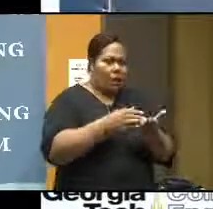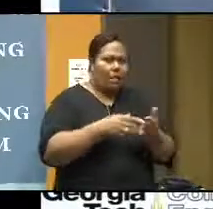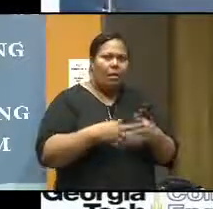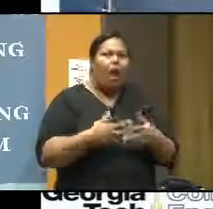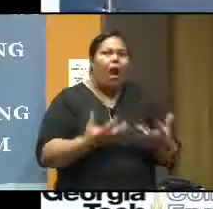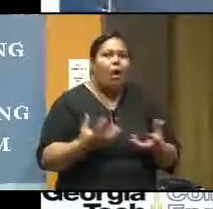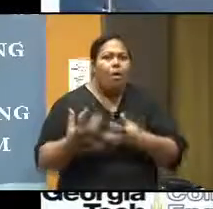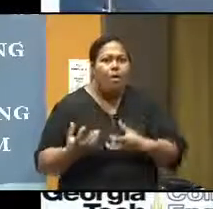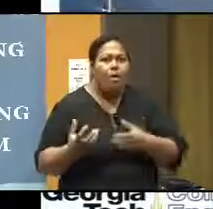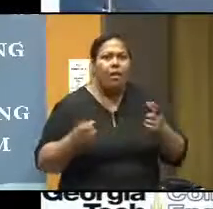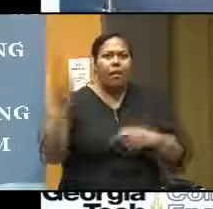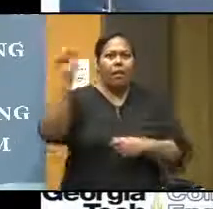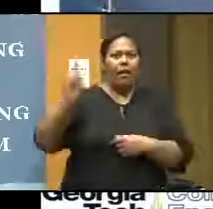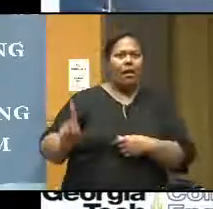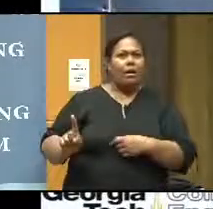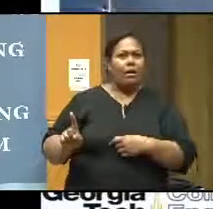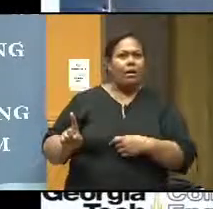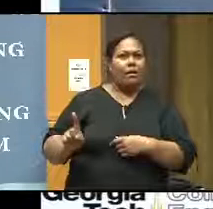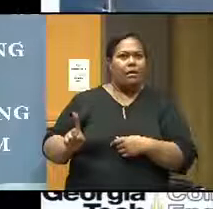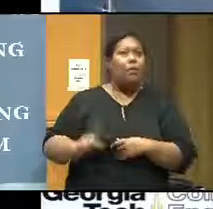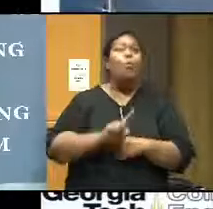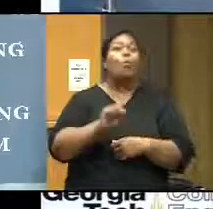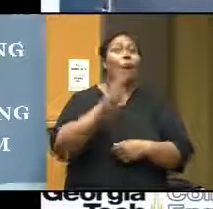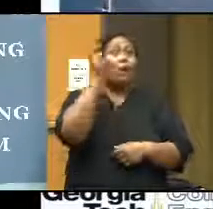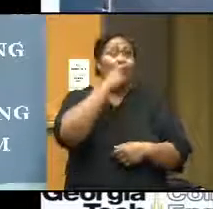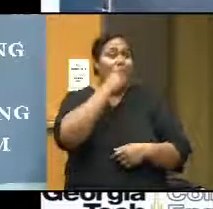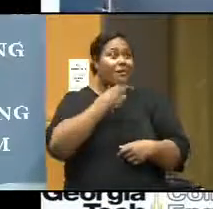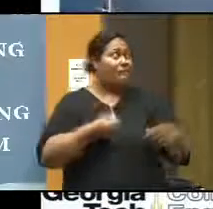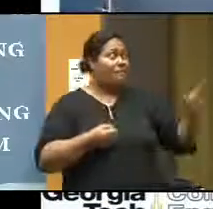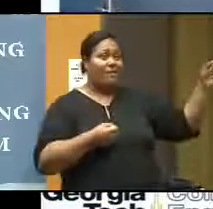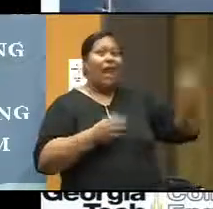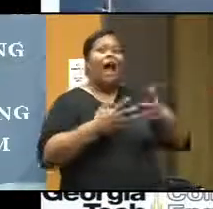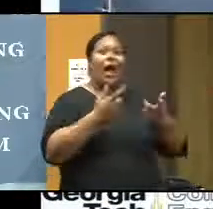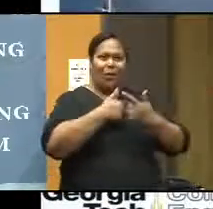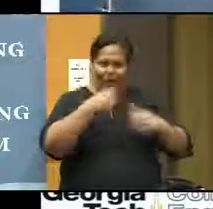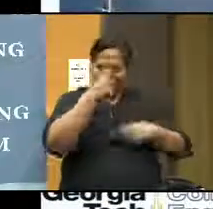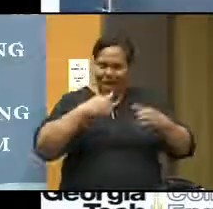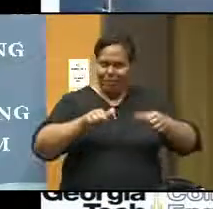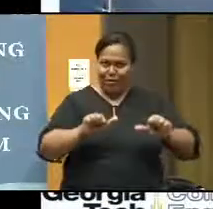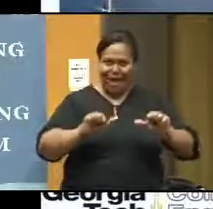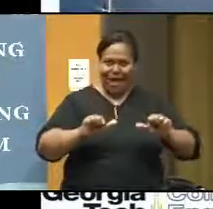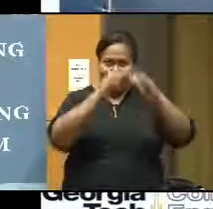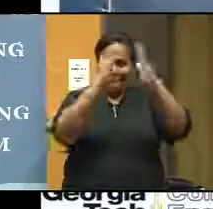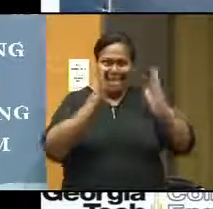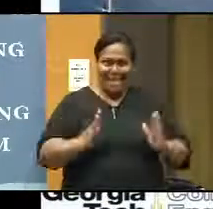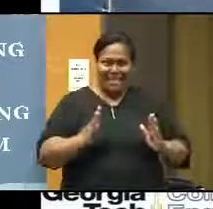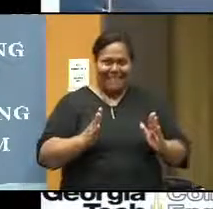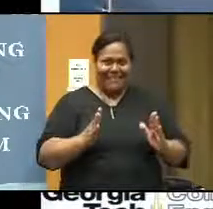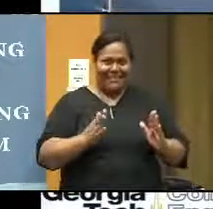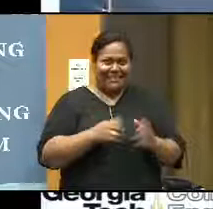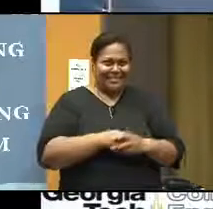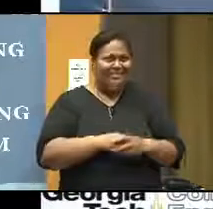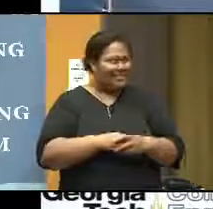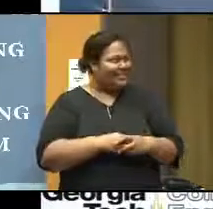lightnings, and then what kind of threat they pose, and then how we can protect the buildings and so on.